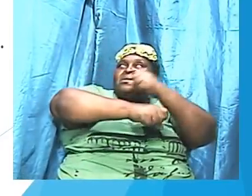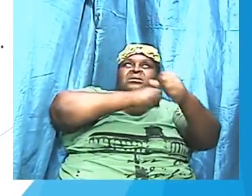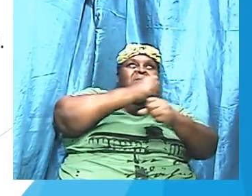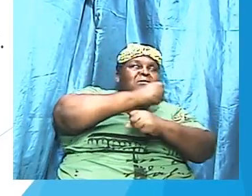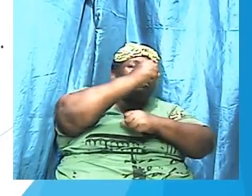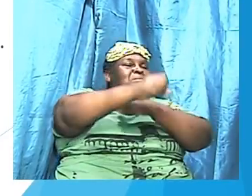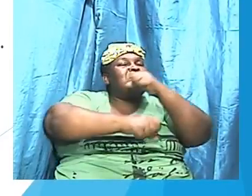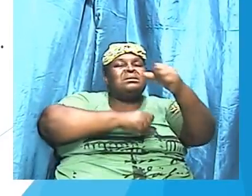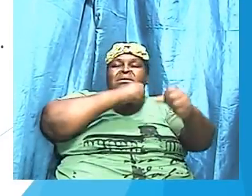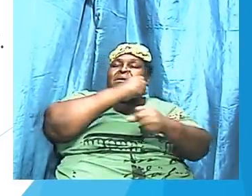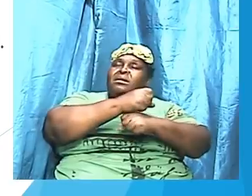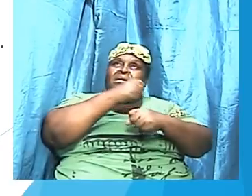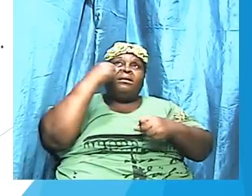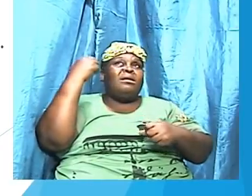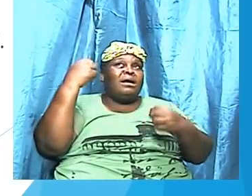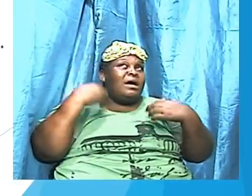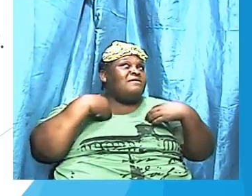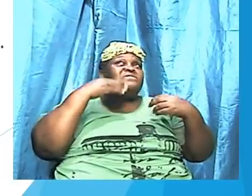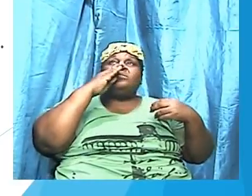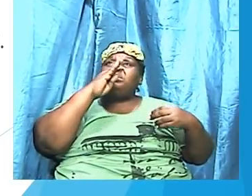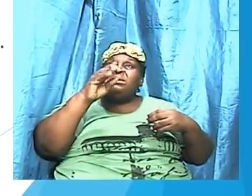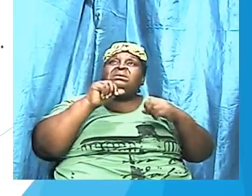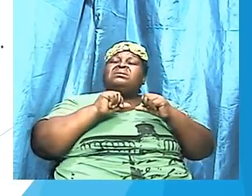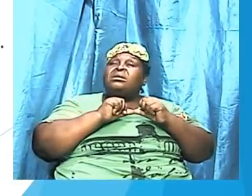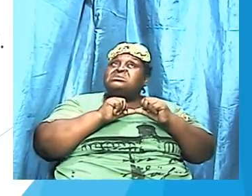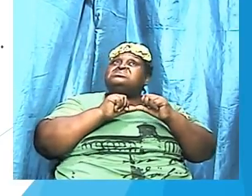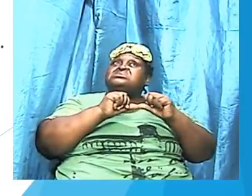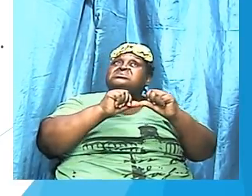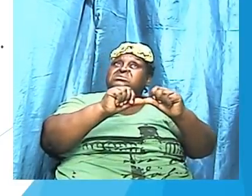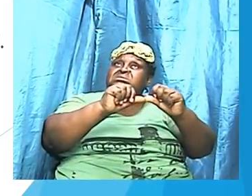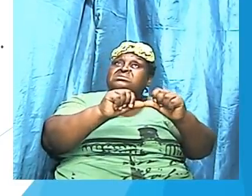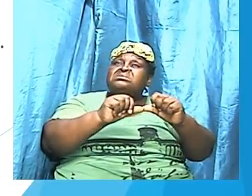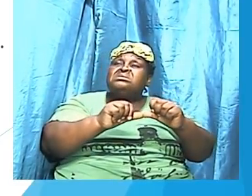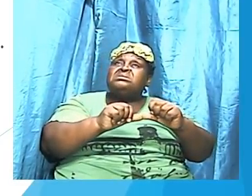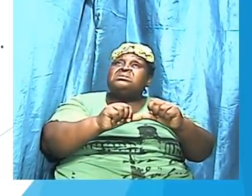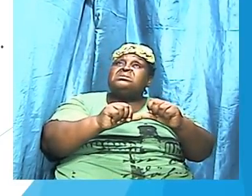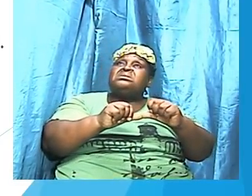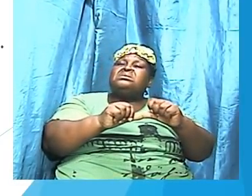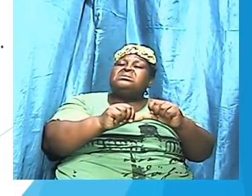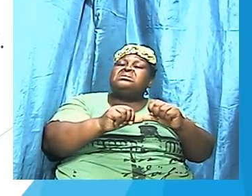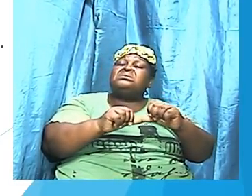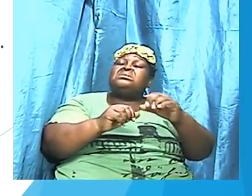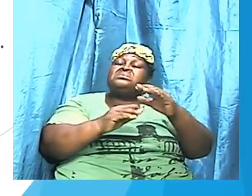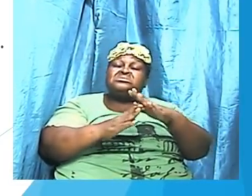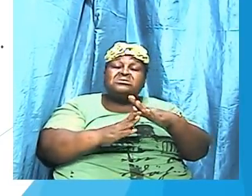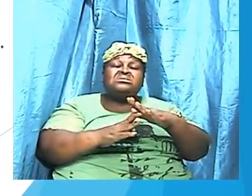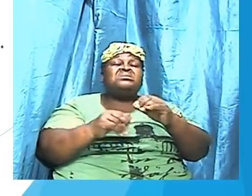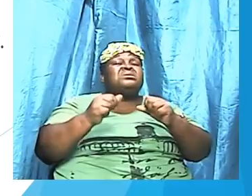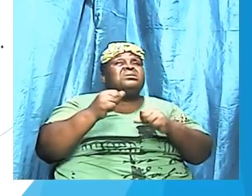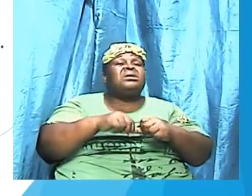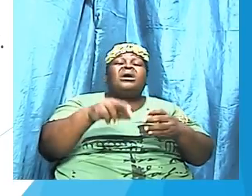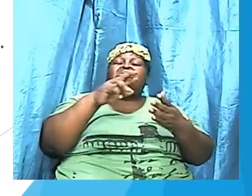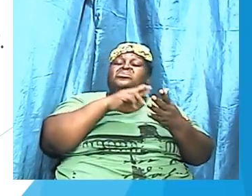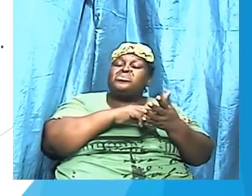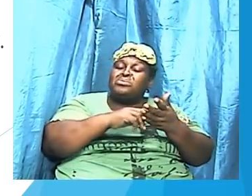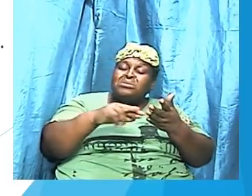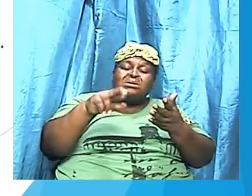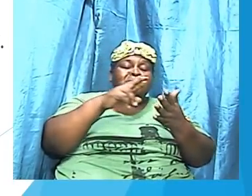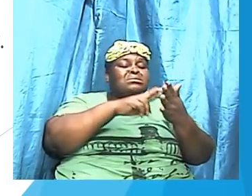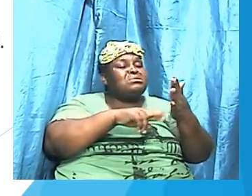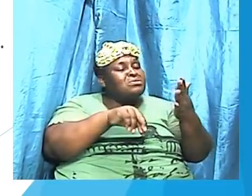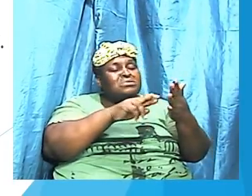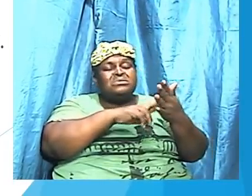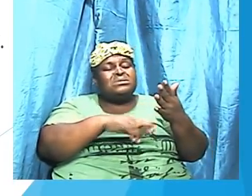the consistent, dedicated, diligent approach to reading and studying and